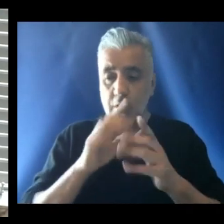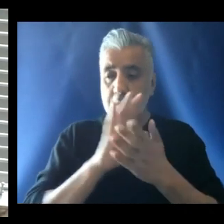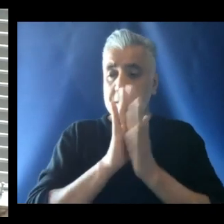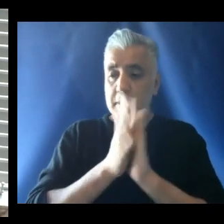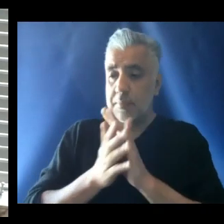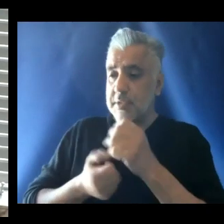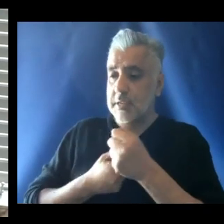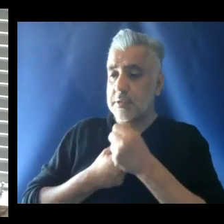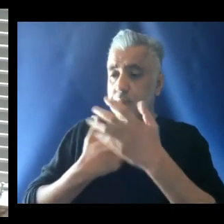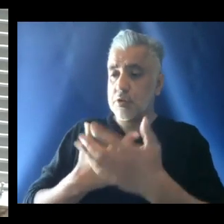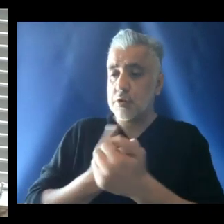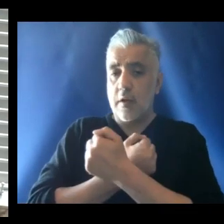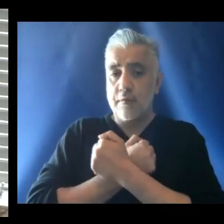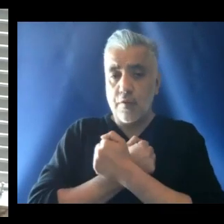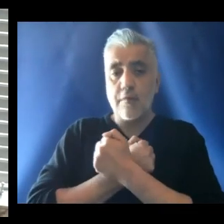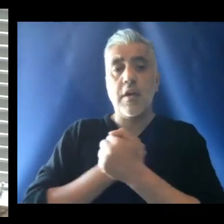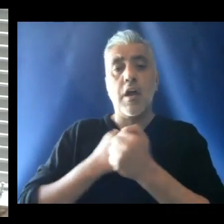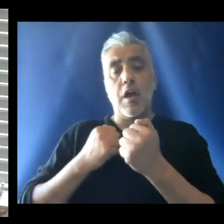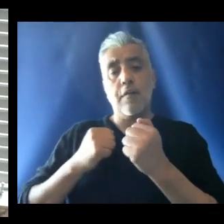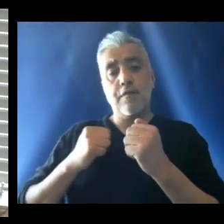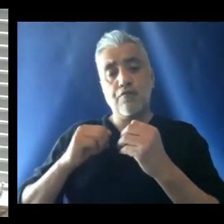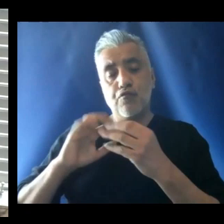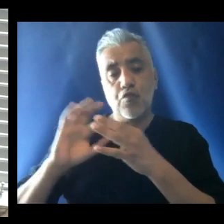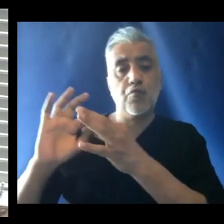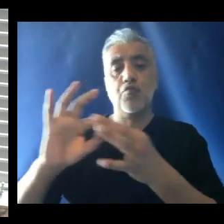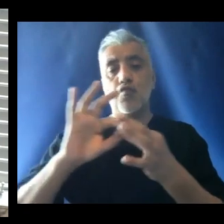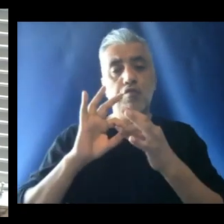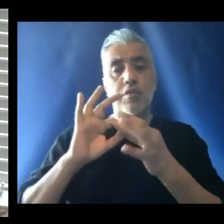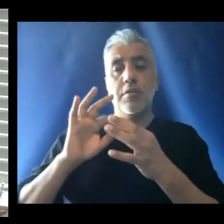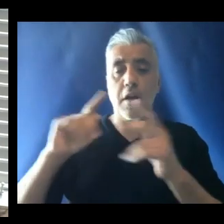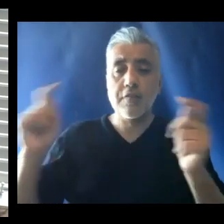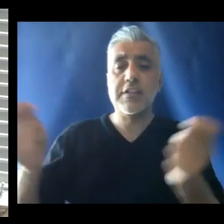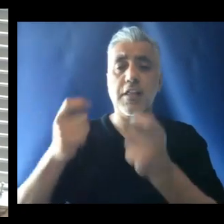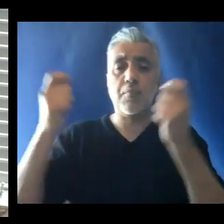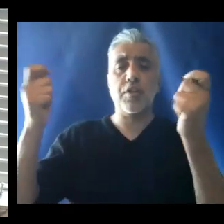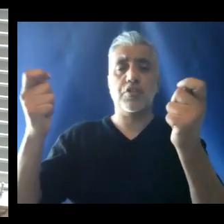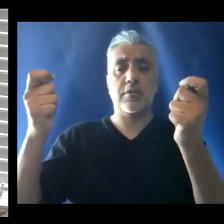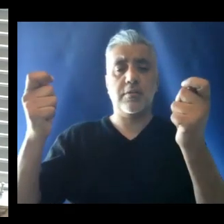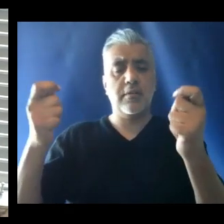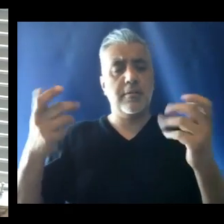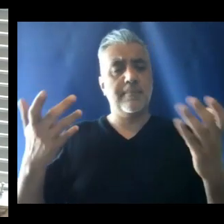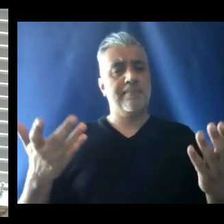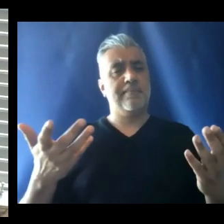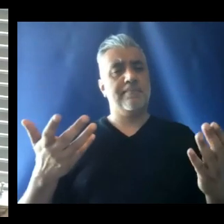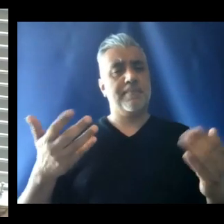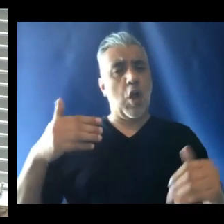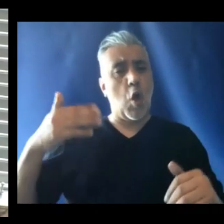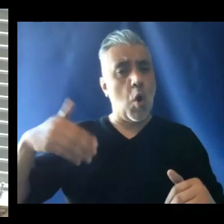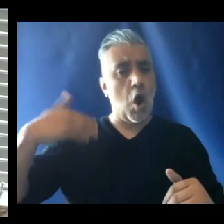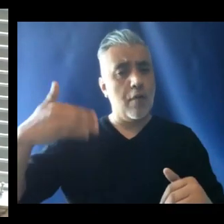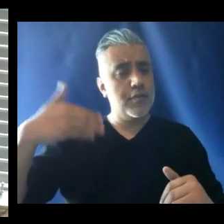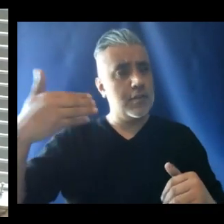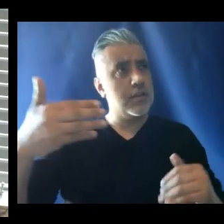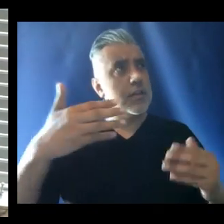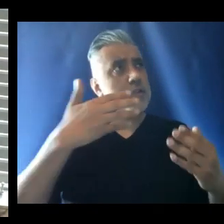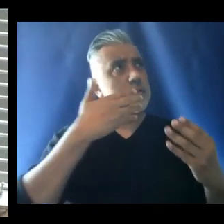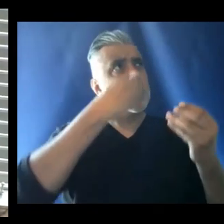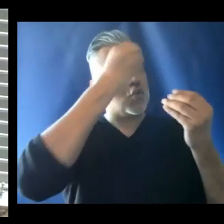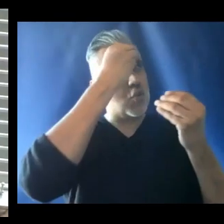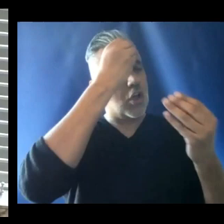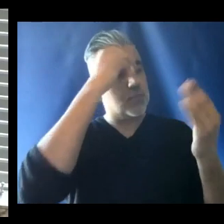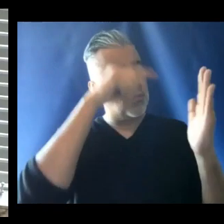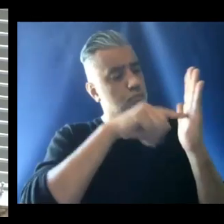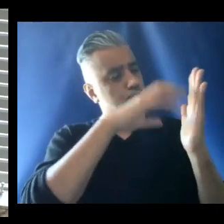expression of love, of communion, of celebration. How often the Gospels present